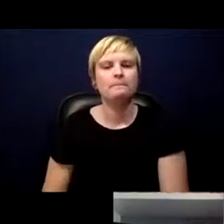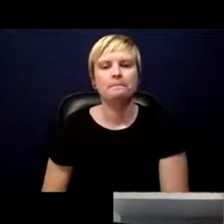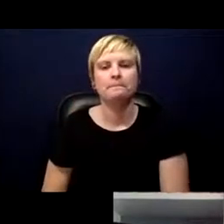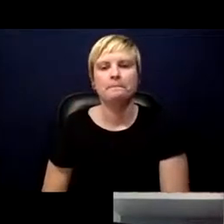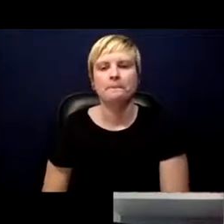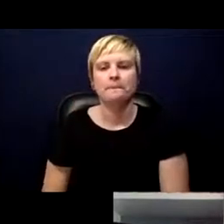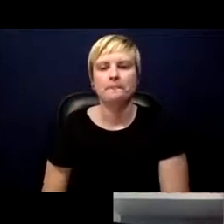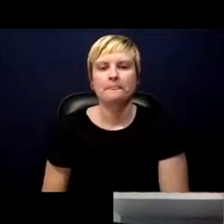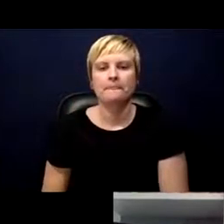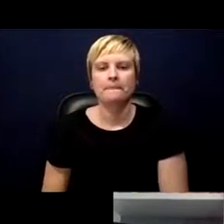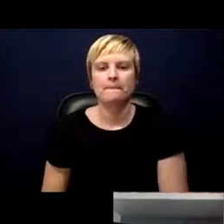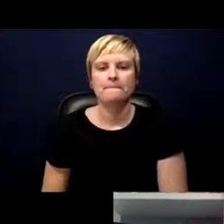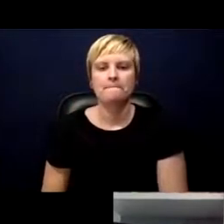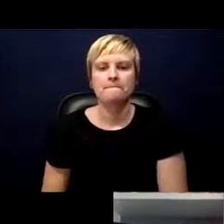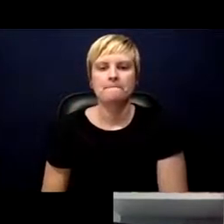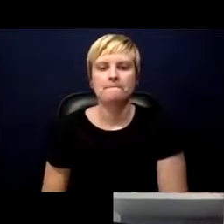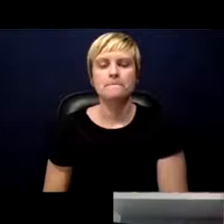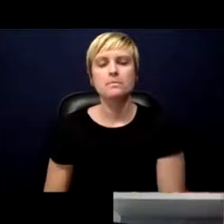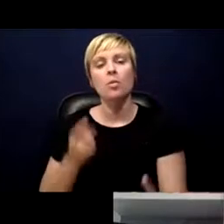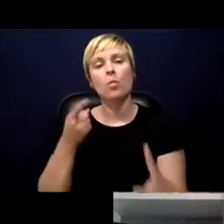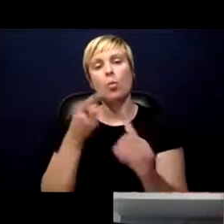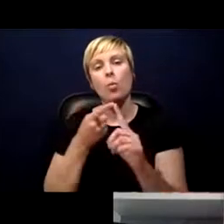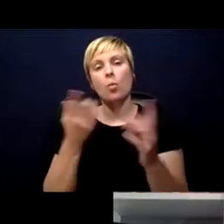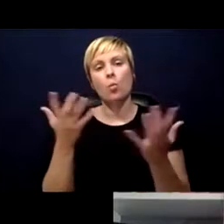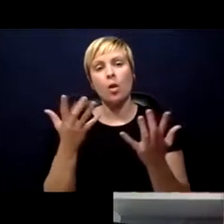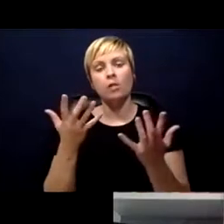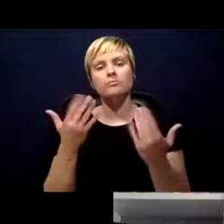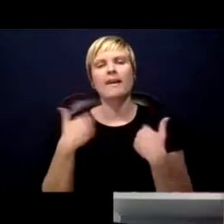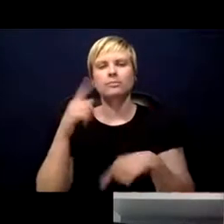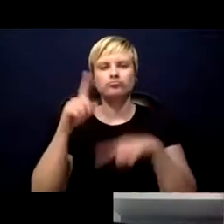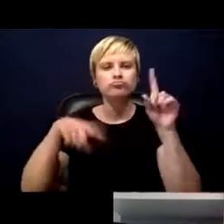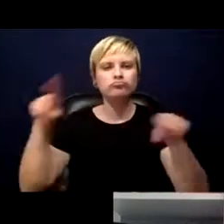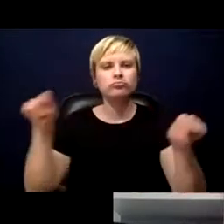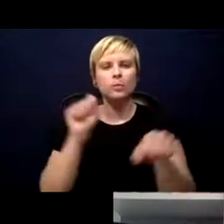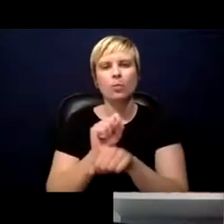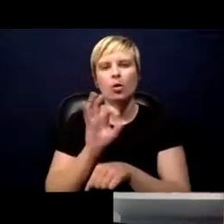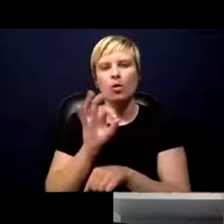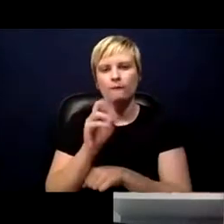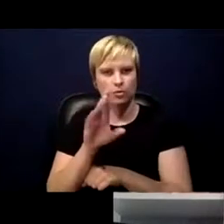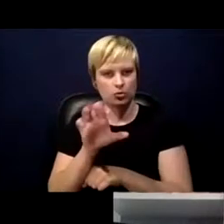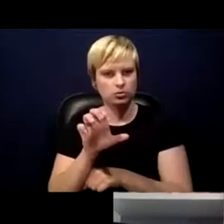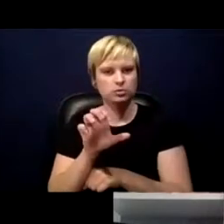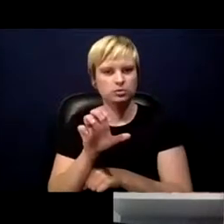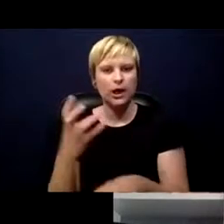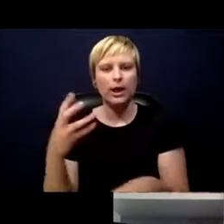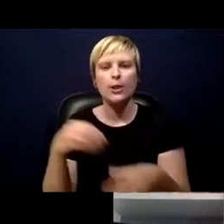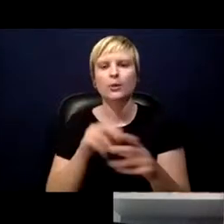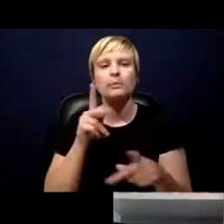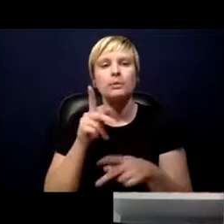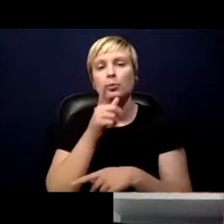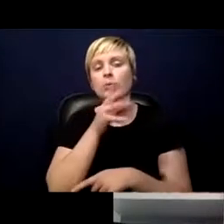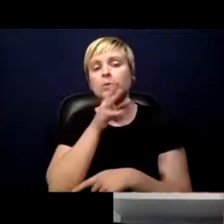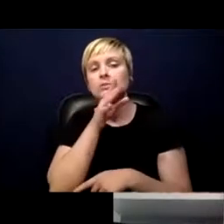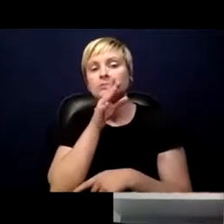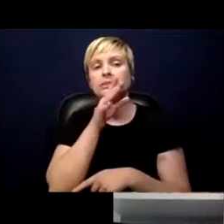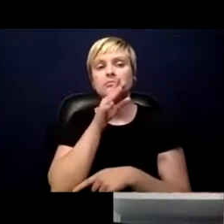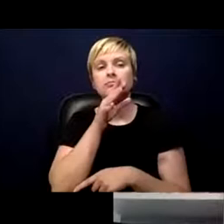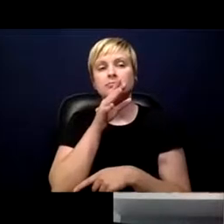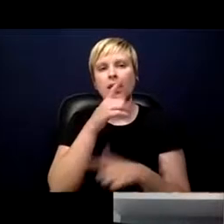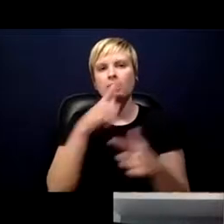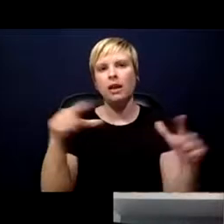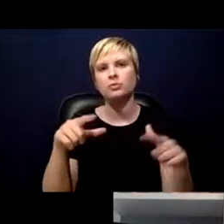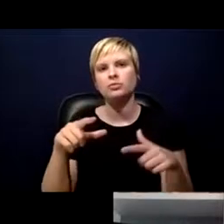So the goal is to have a diverse workforce including, as I said, people who speak languages other than English.